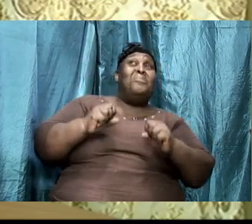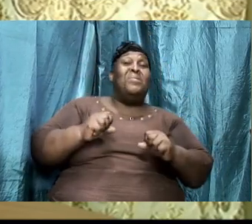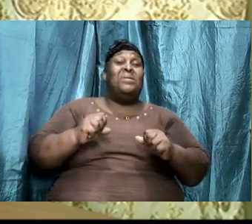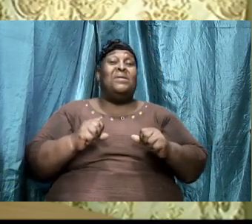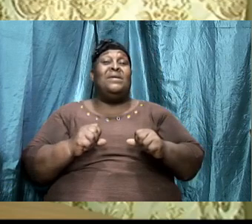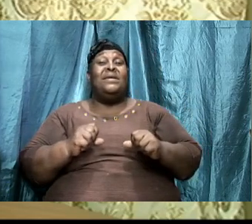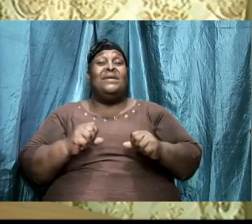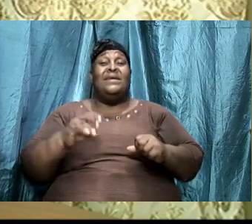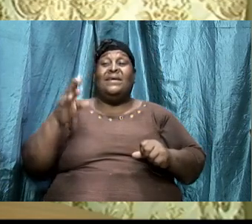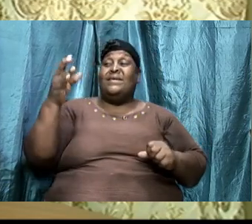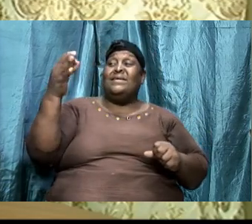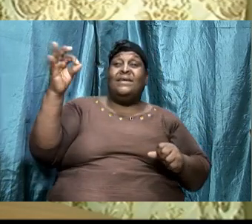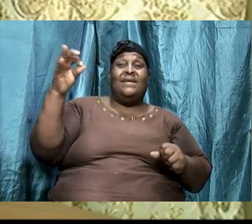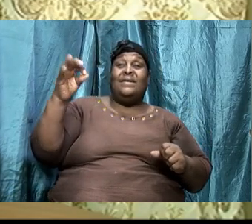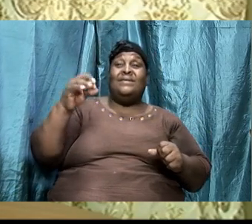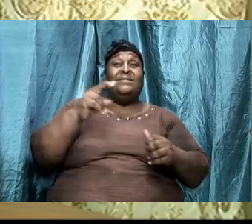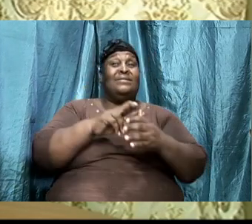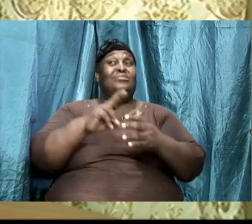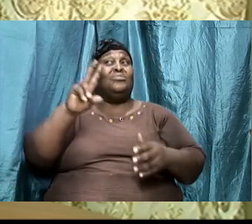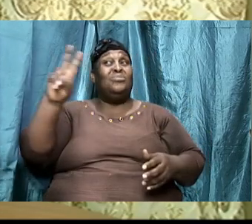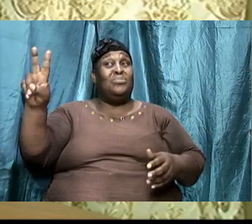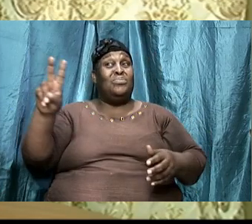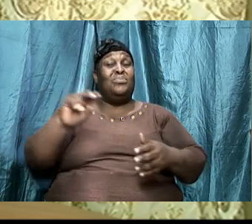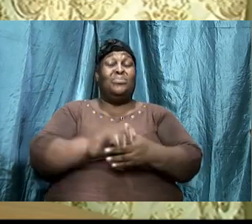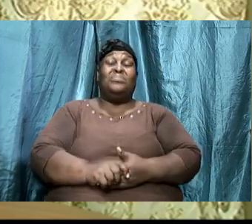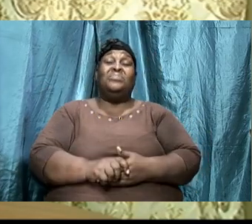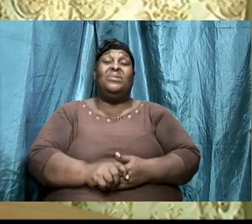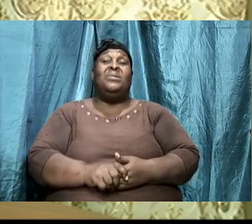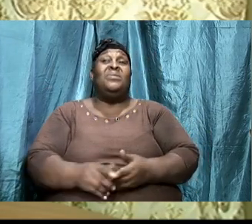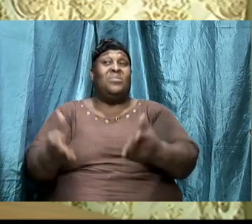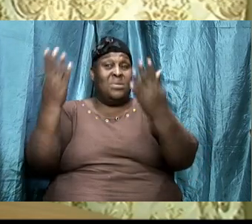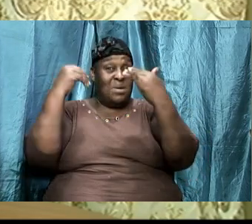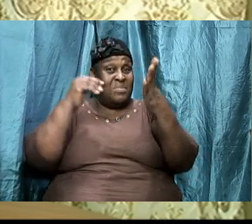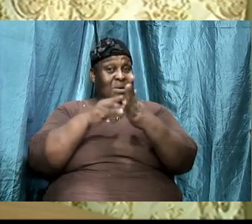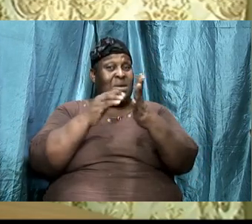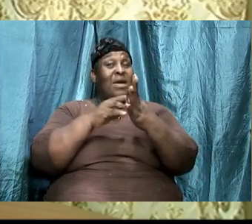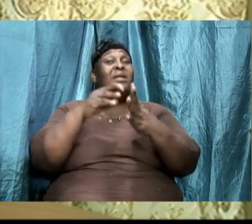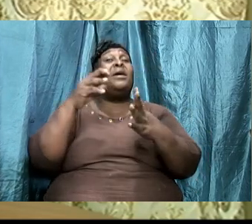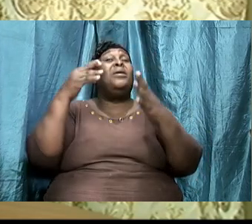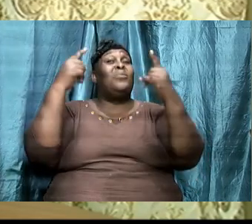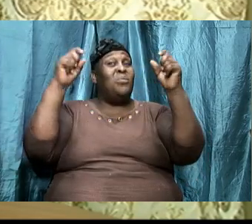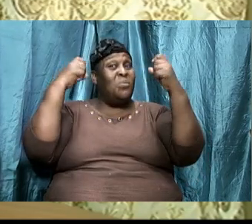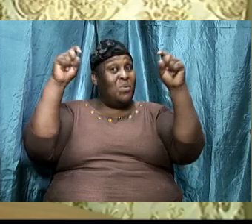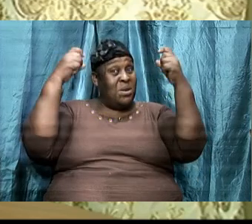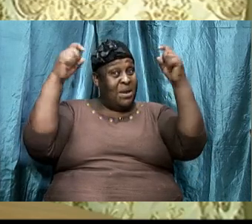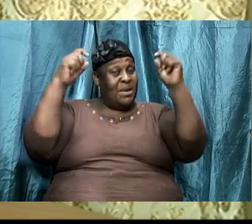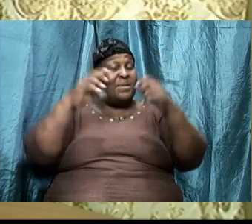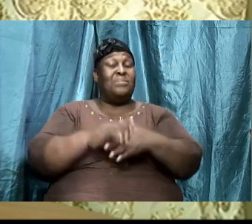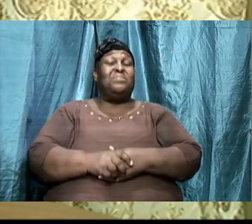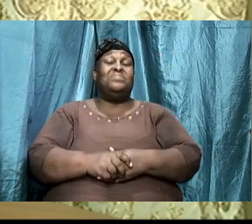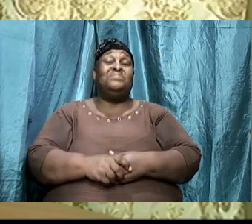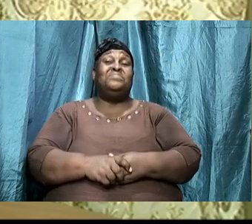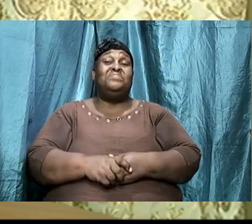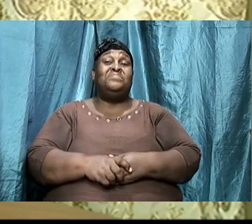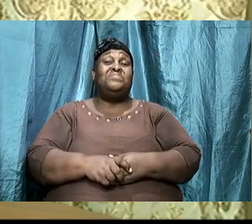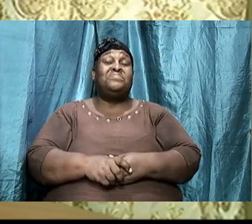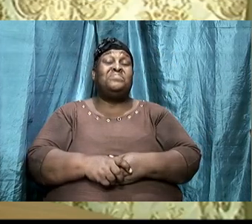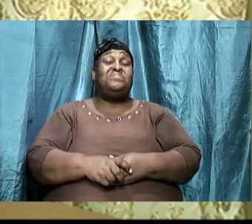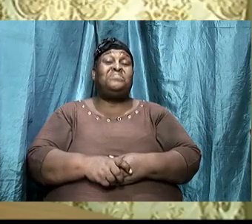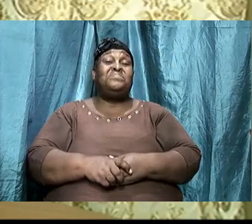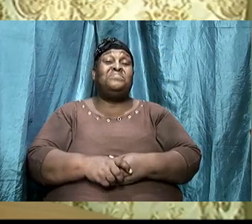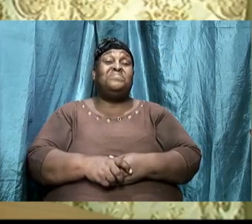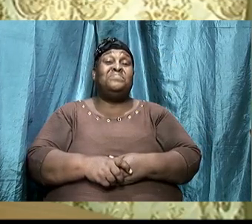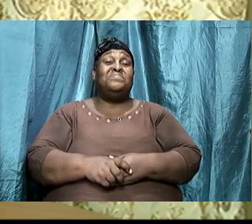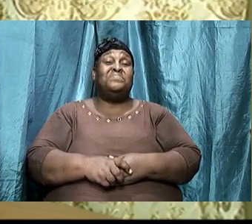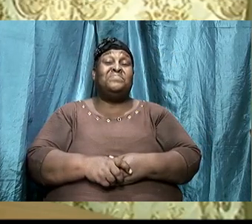and we came back and win it and we were going 21 and we came back and win it and hit the last shot from almost the